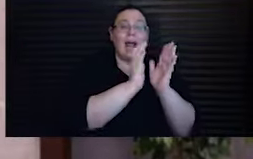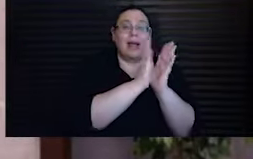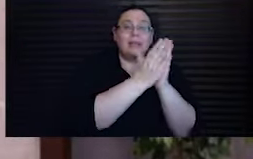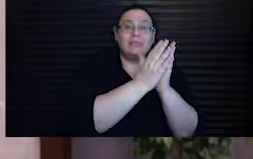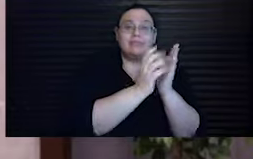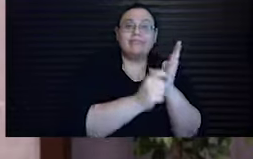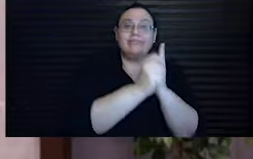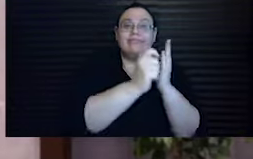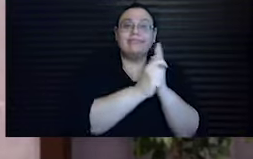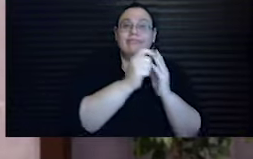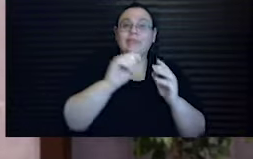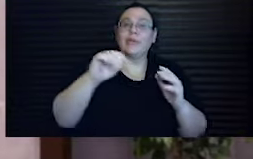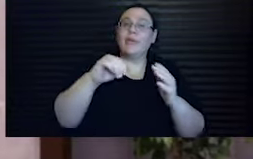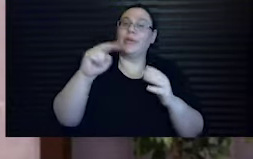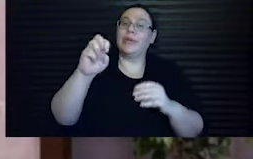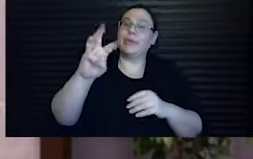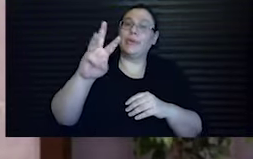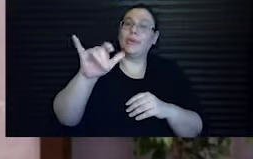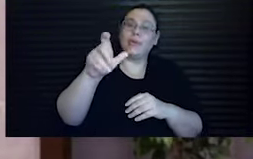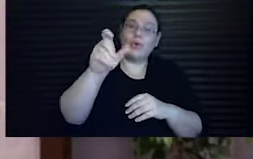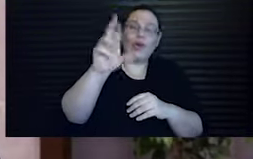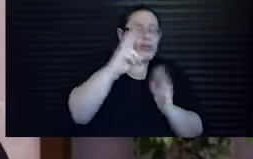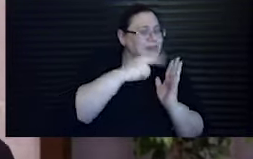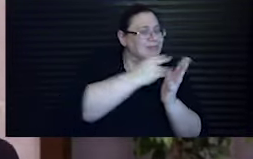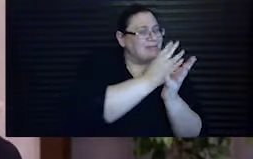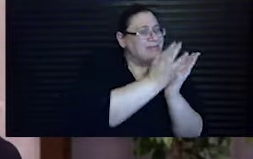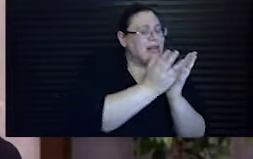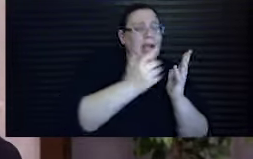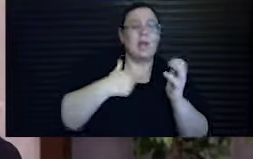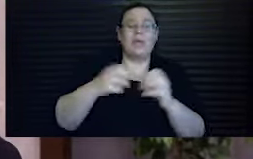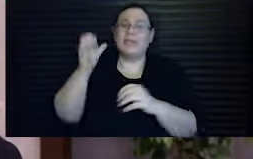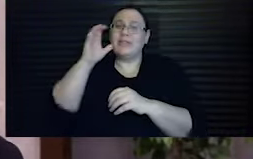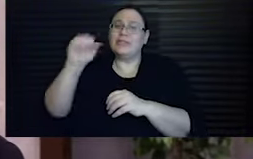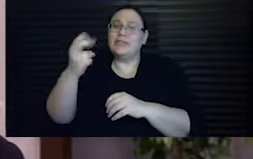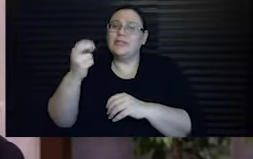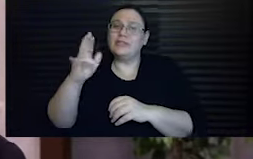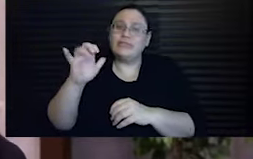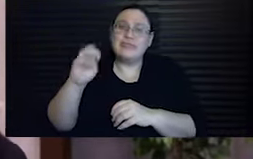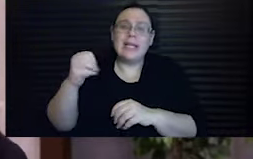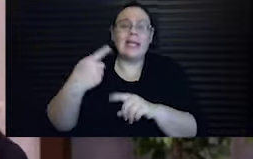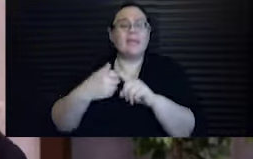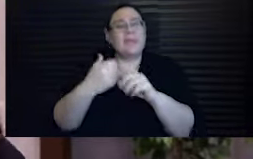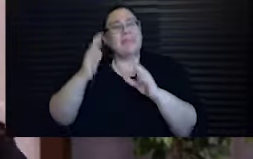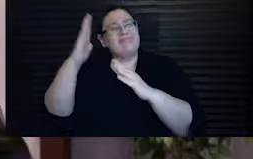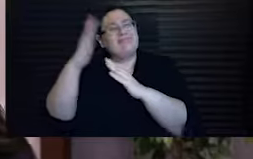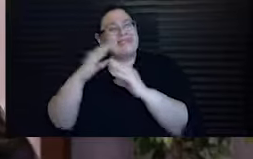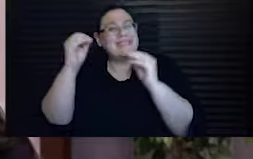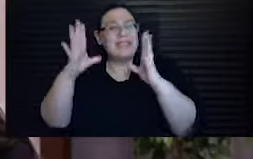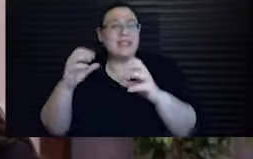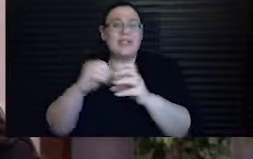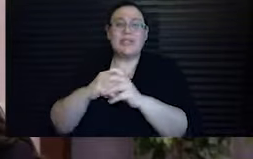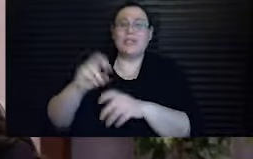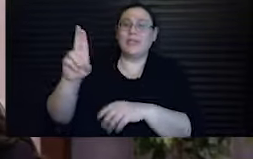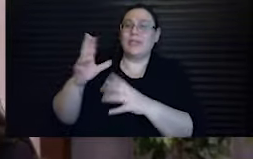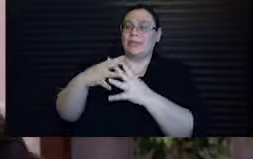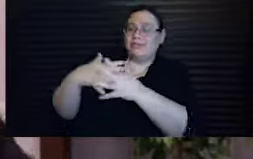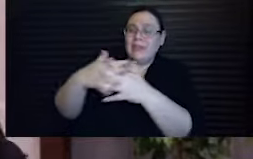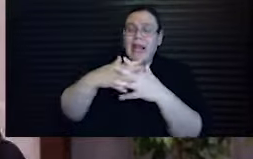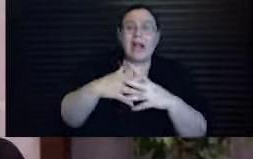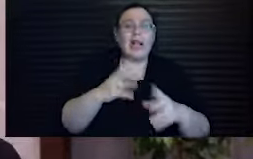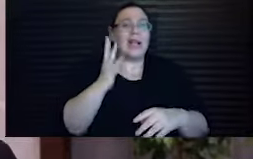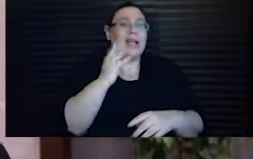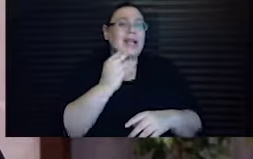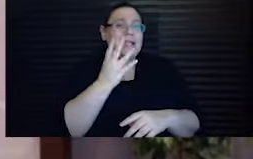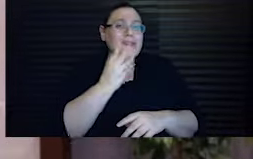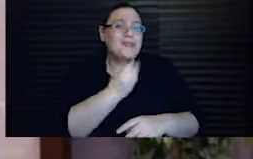Torah studies from the best teachers in the United States and in Israel. As much as my sister, who is an urban